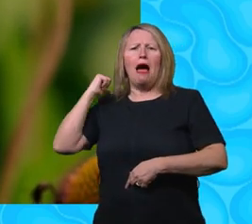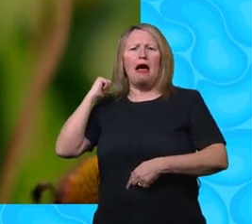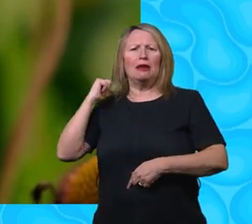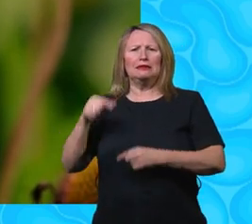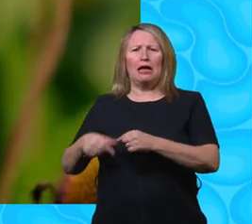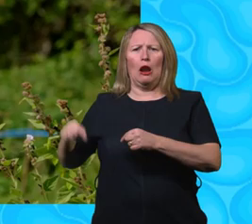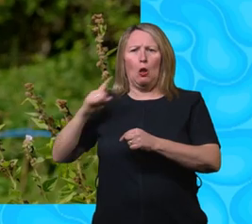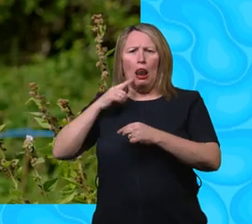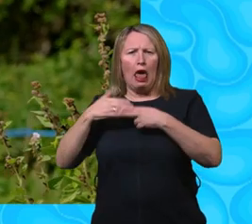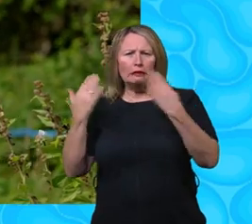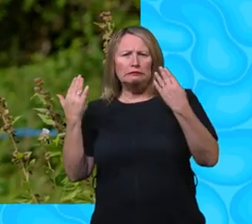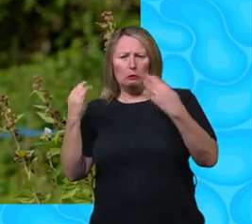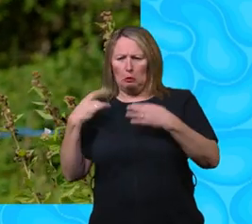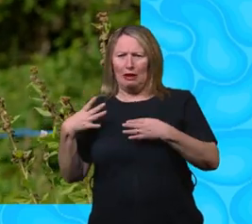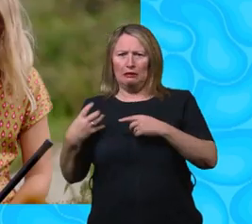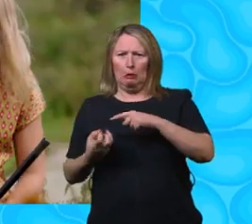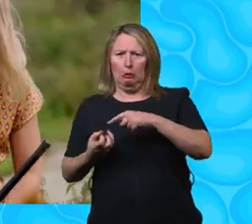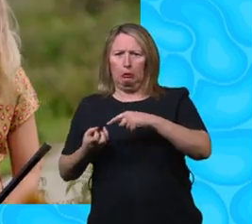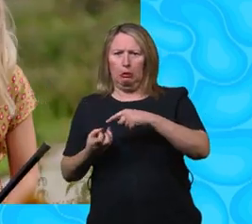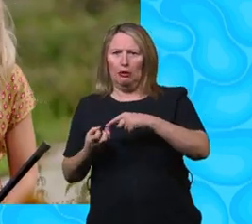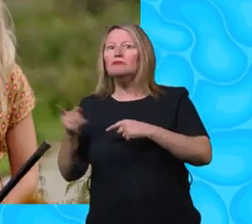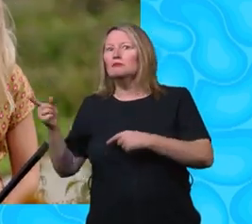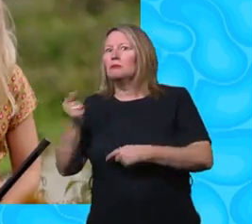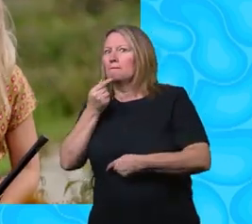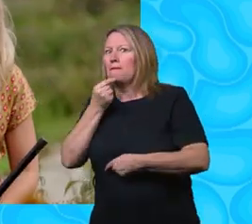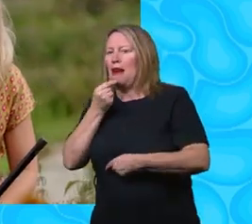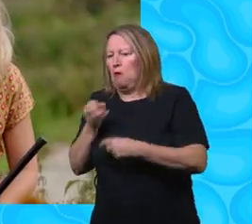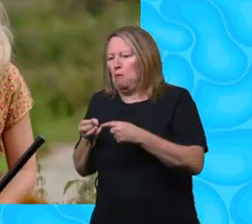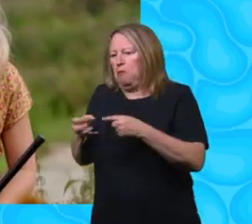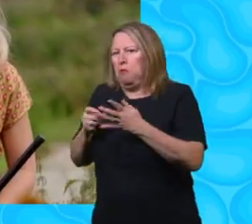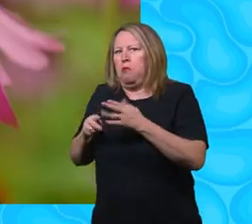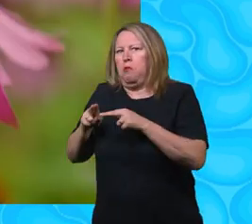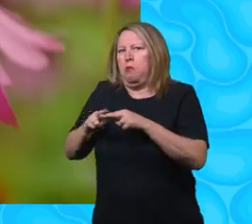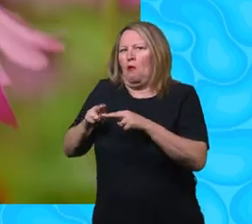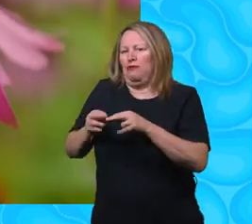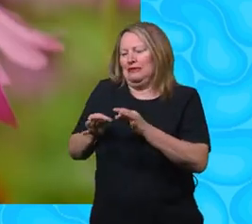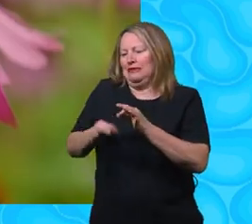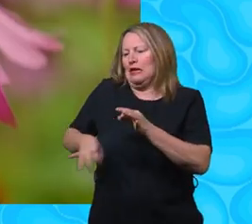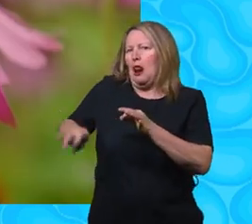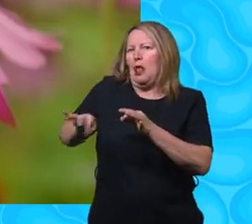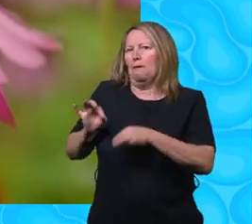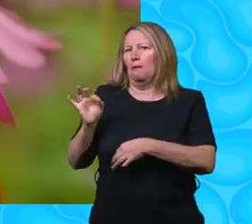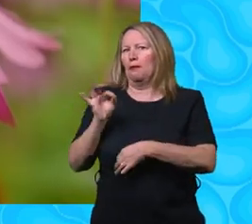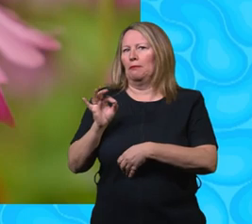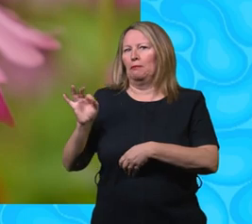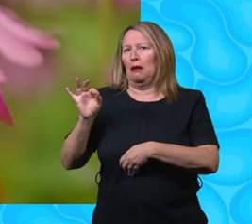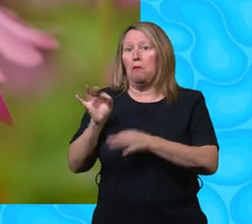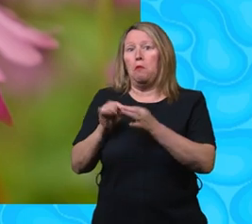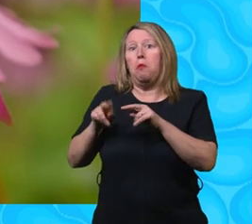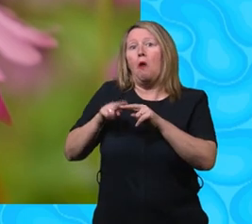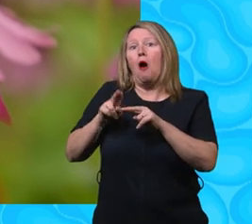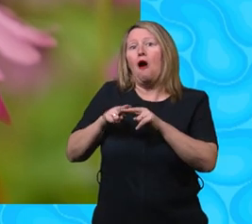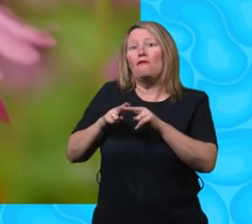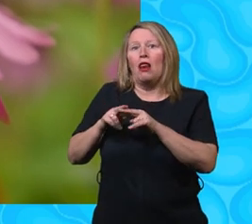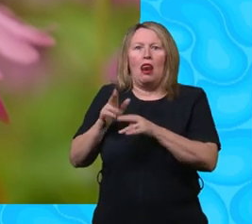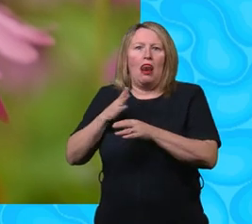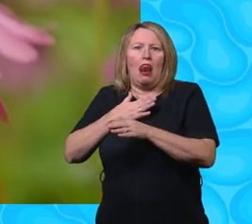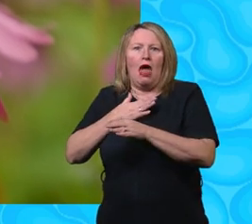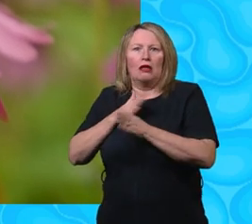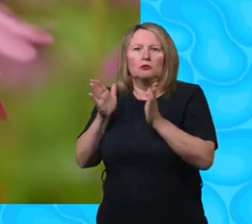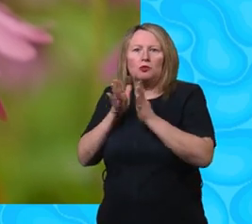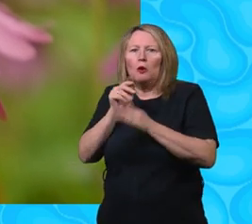looks quite pale, like almost white. That is a male buff-tailed bumble bee. Buff-tailed bumble bees have quite short tongues. So they like